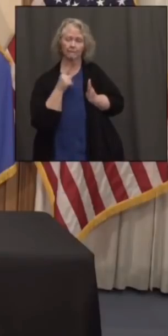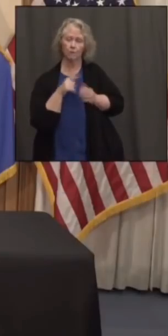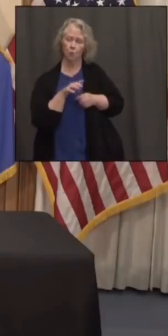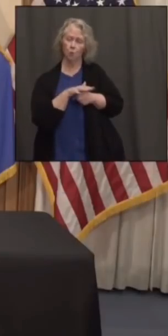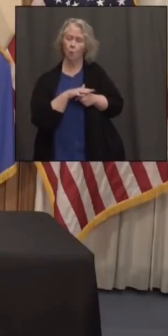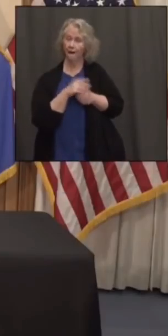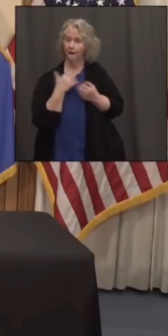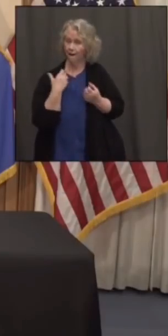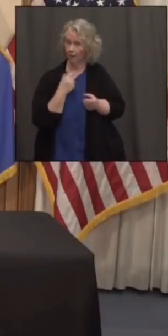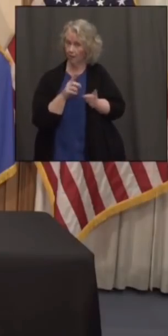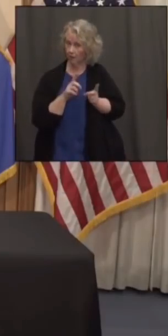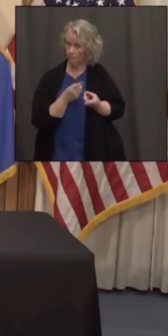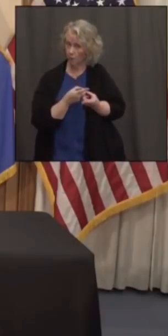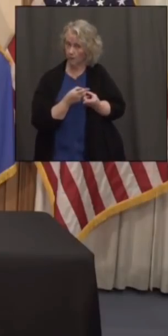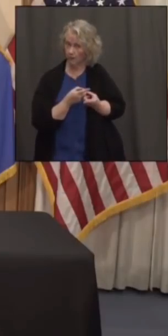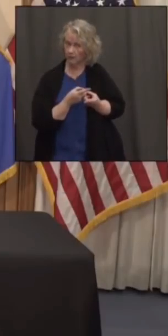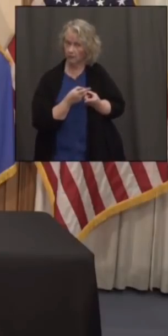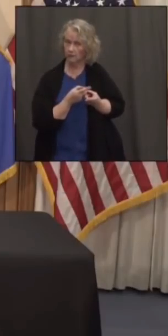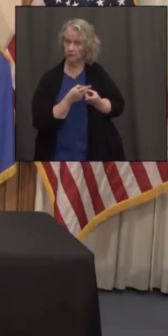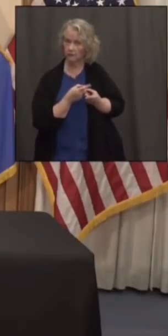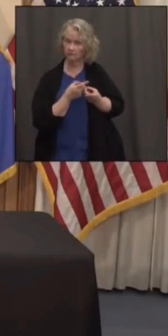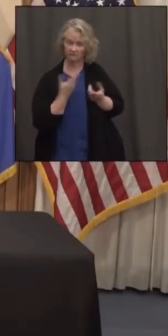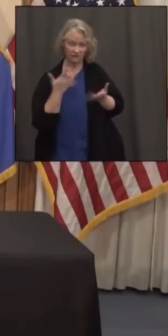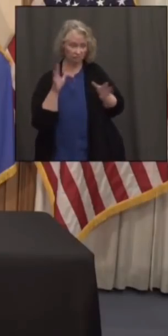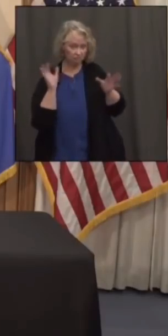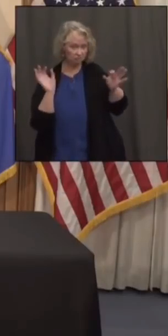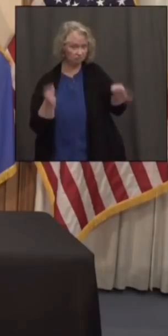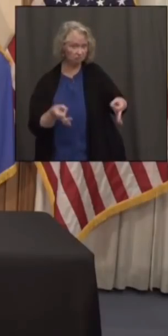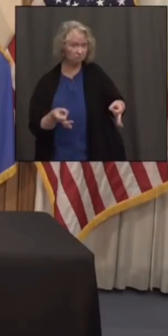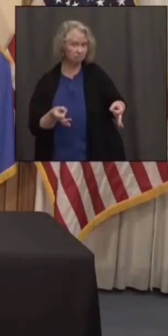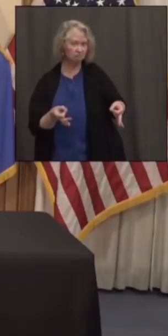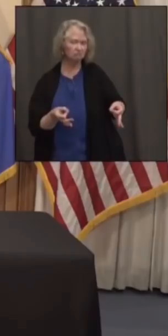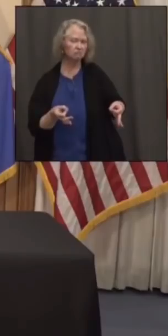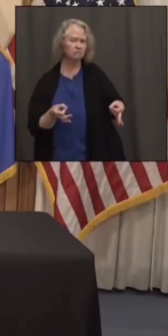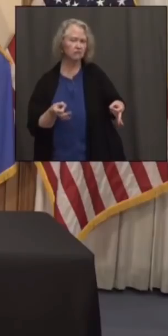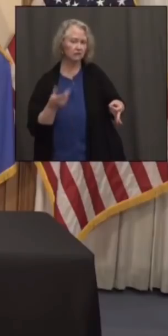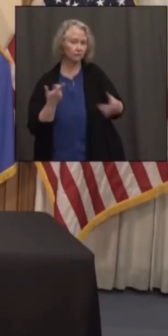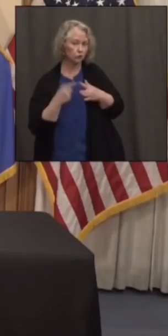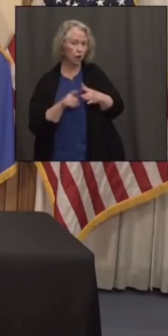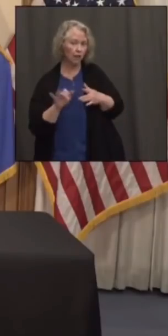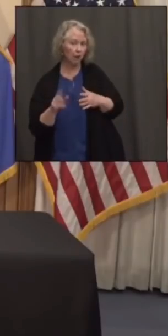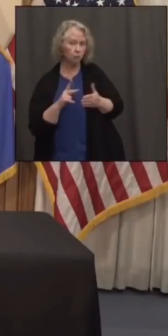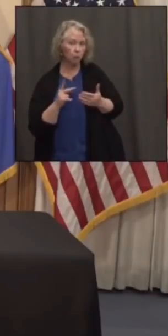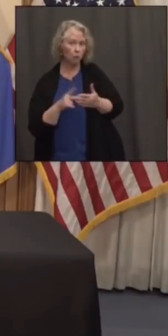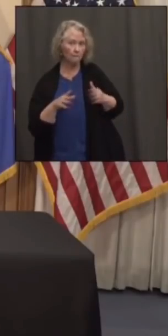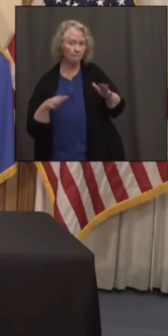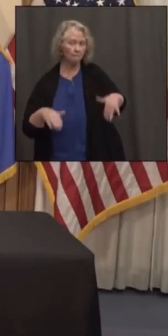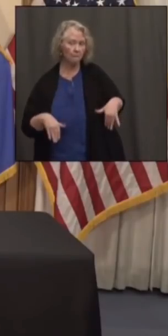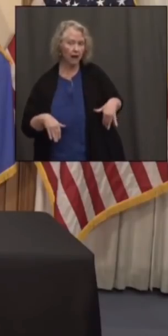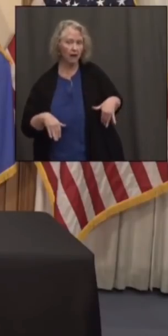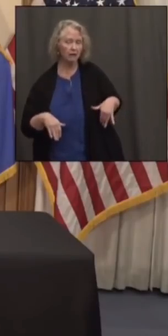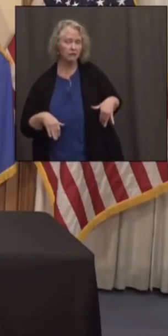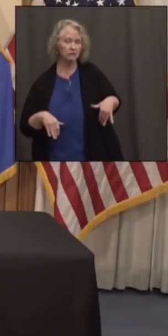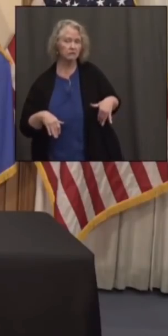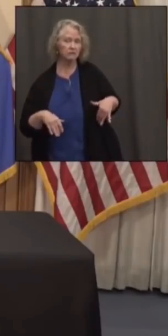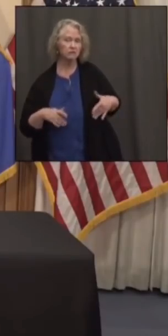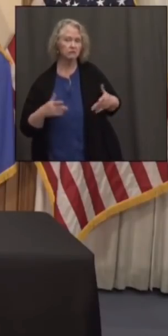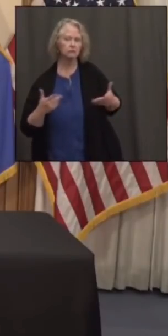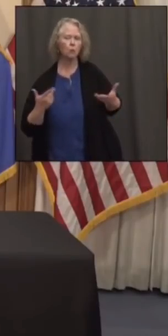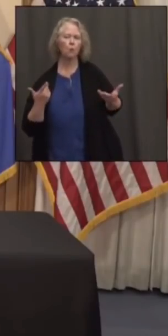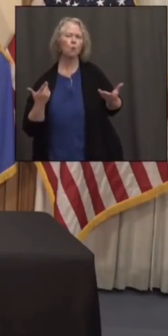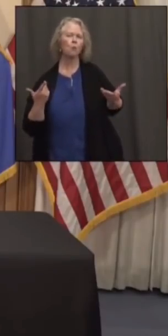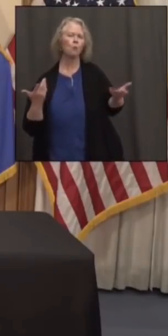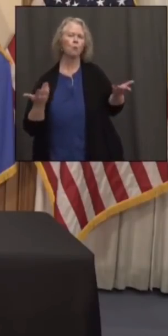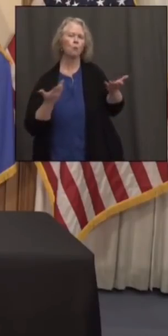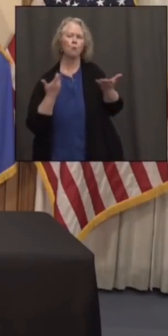department, are those, have those been doled out? Has that program started? Are some of those outreach things already in